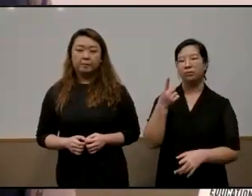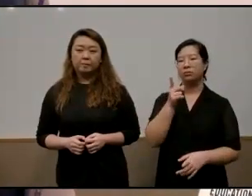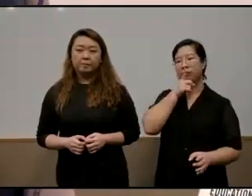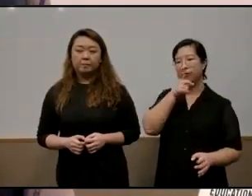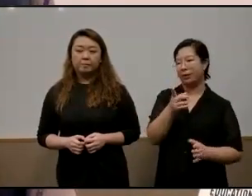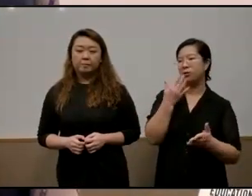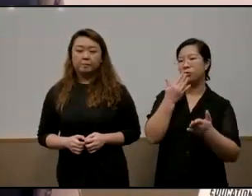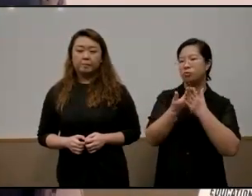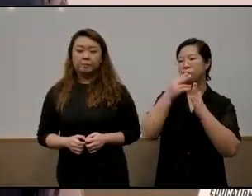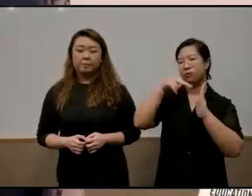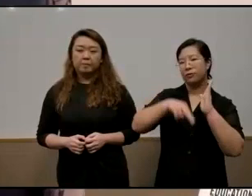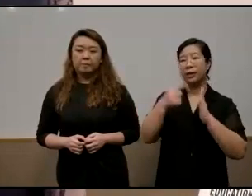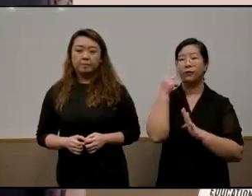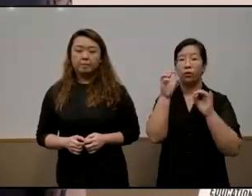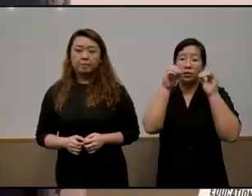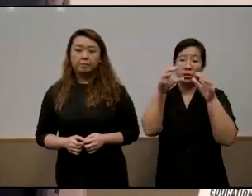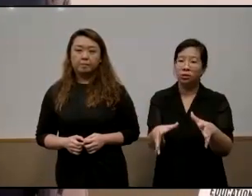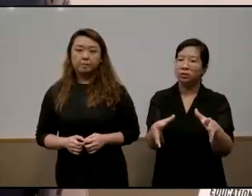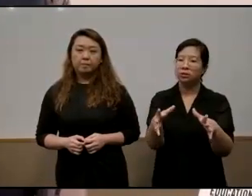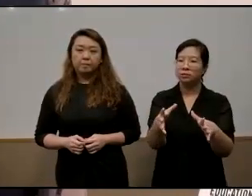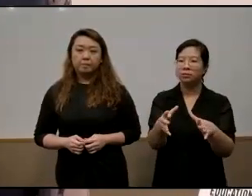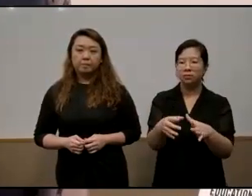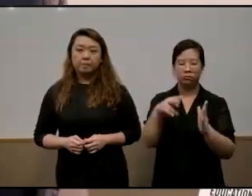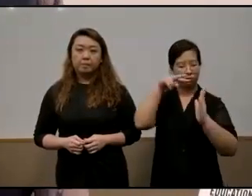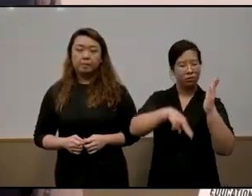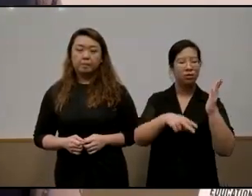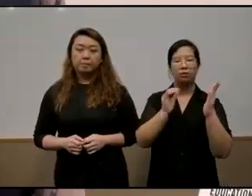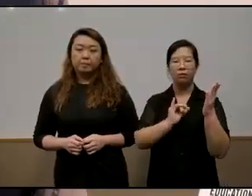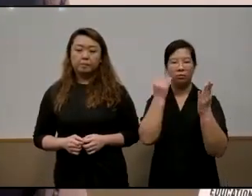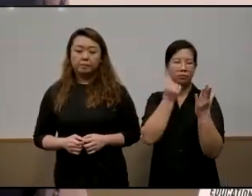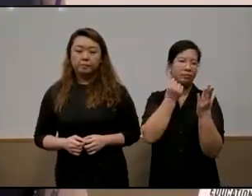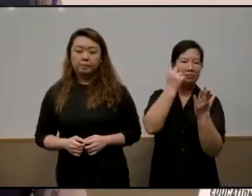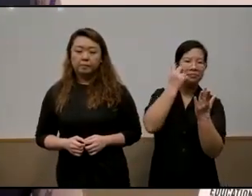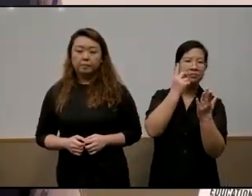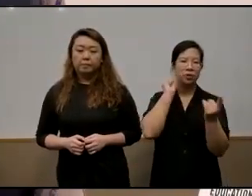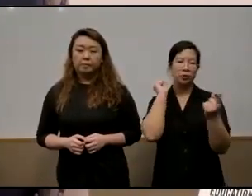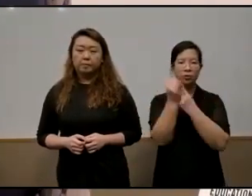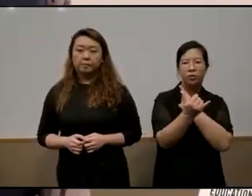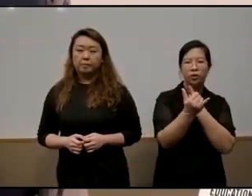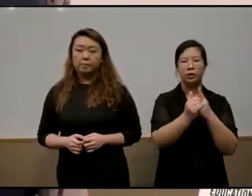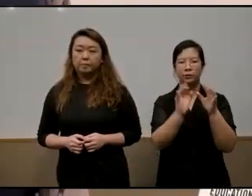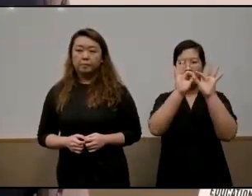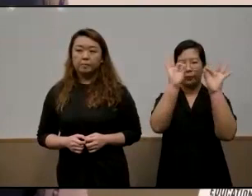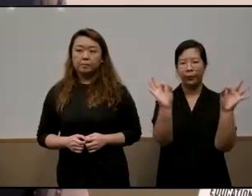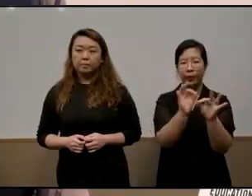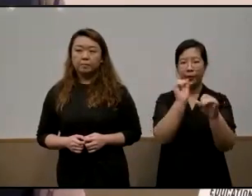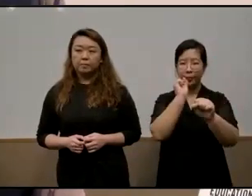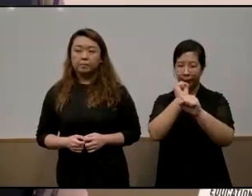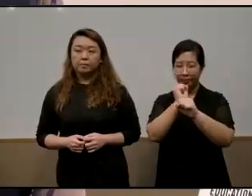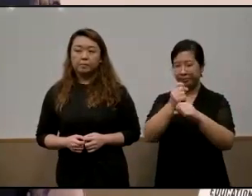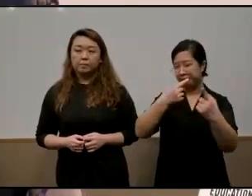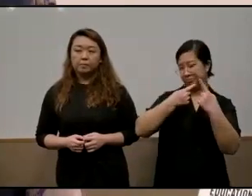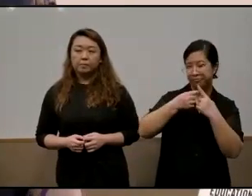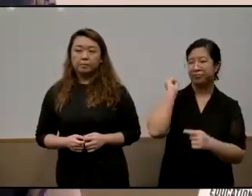very good read also for educators to understand the sociological uh framework as well as the concepts